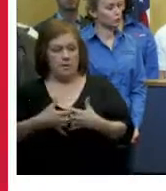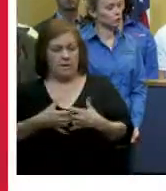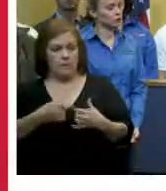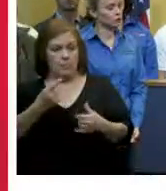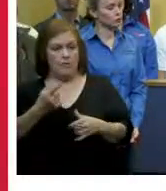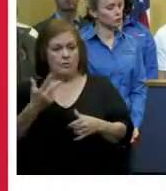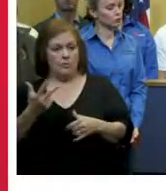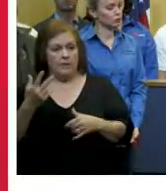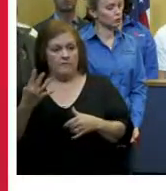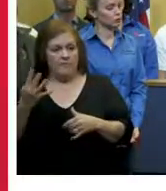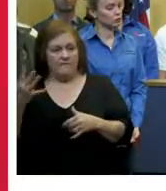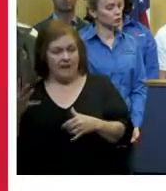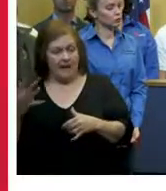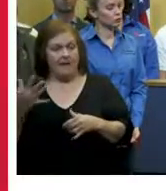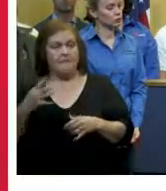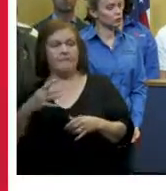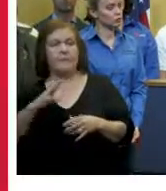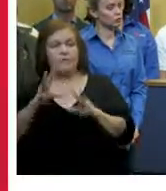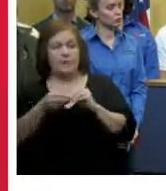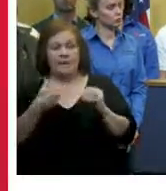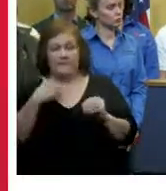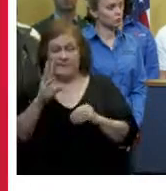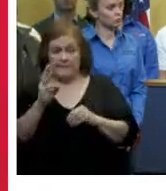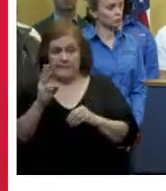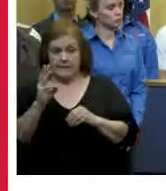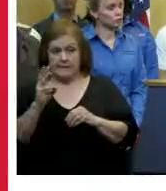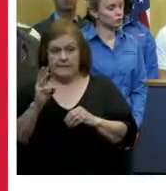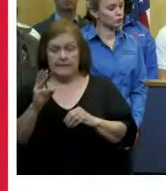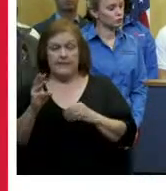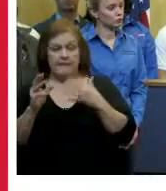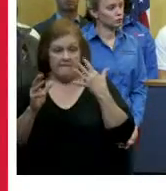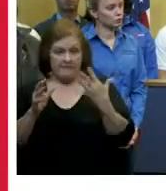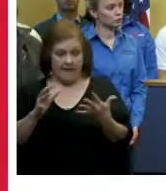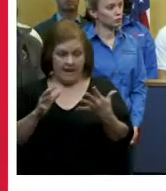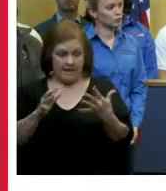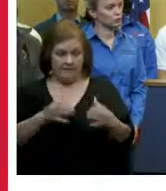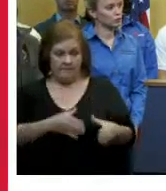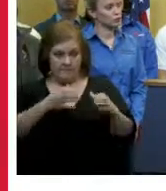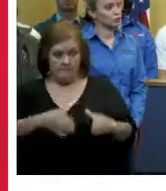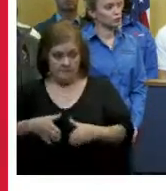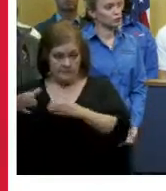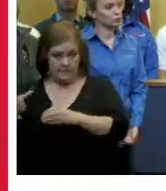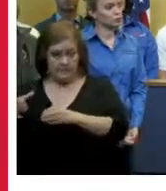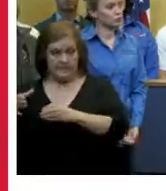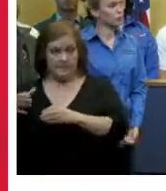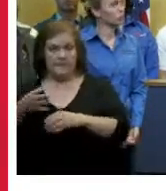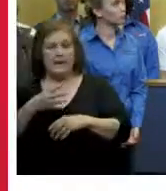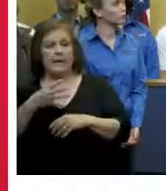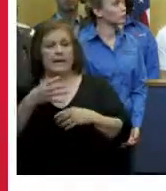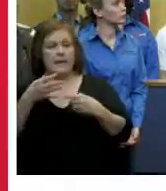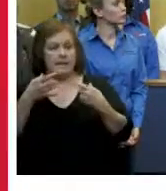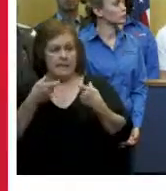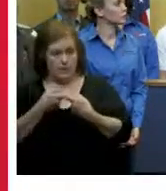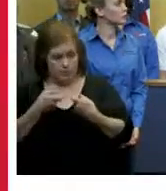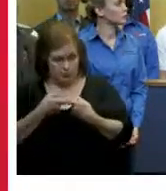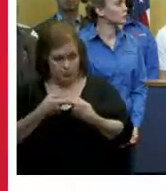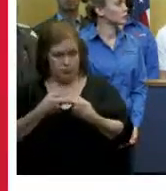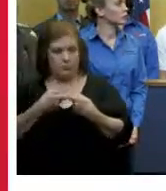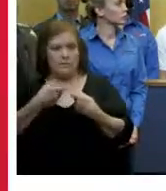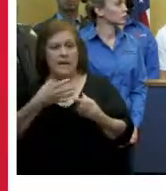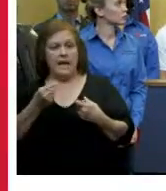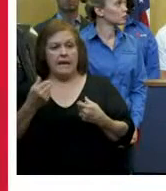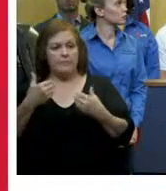and five and we have six we have five emds and we have um several